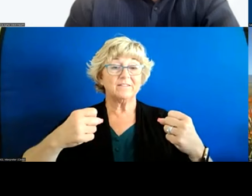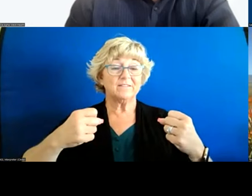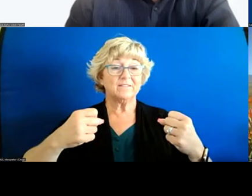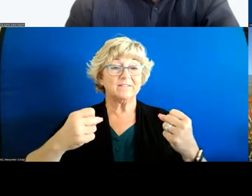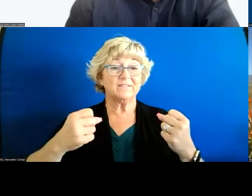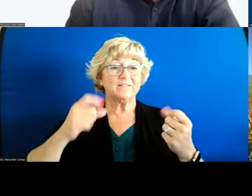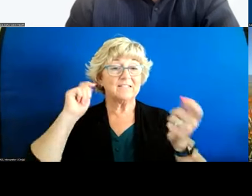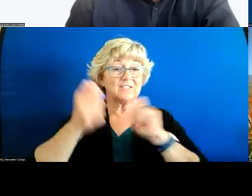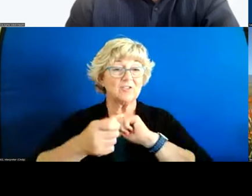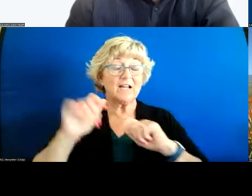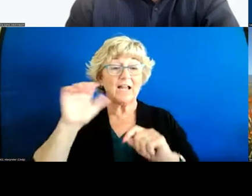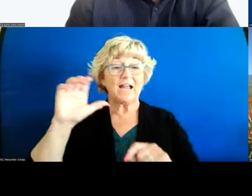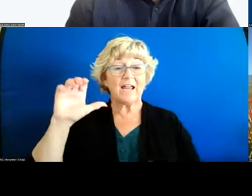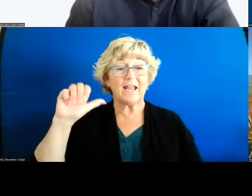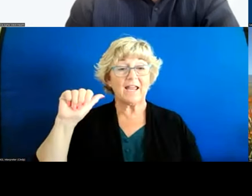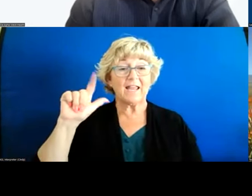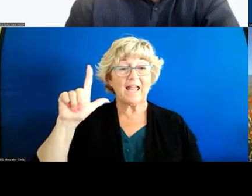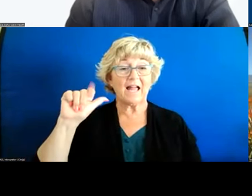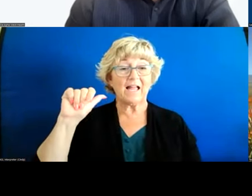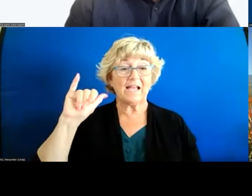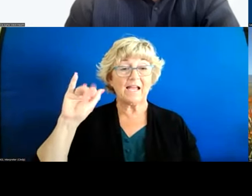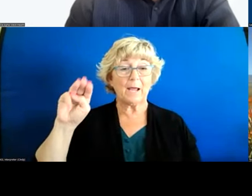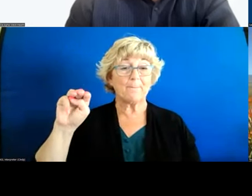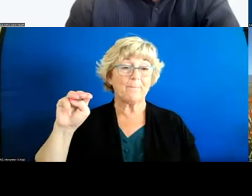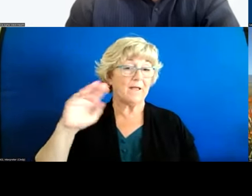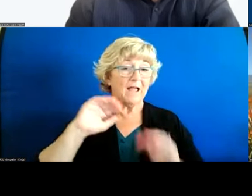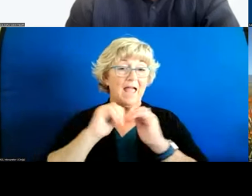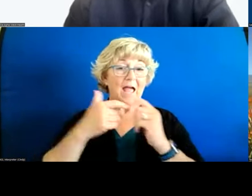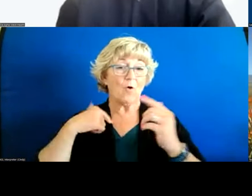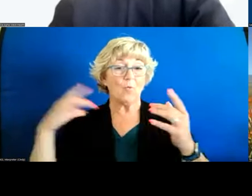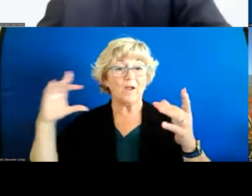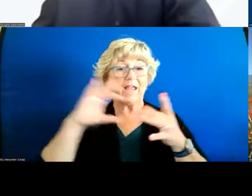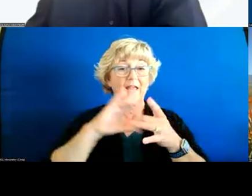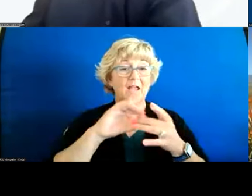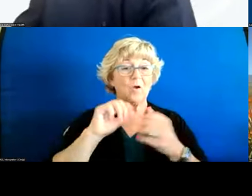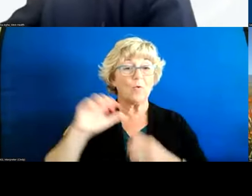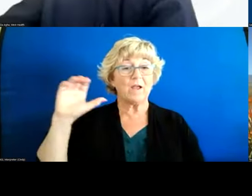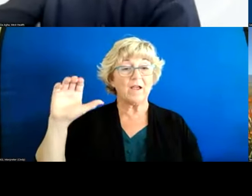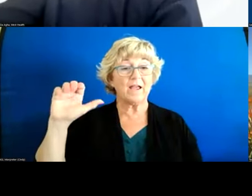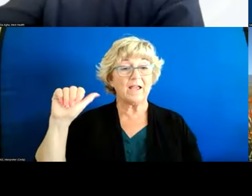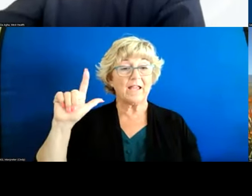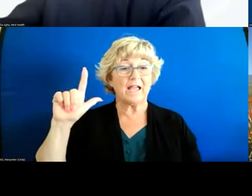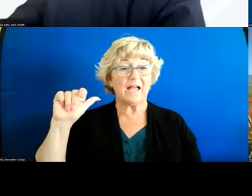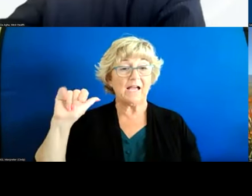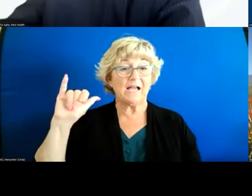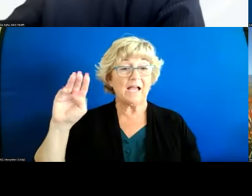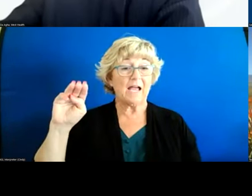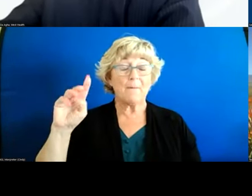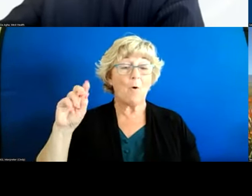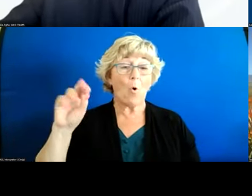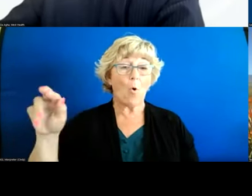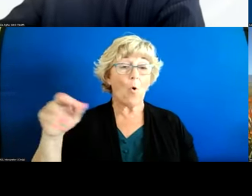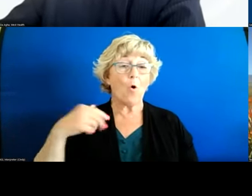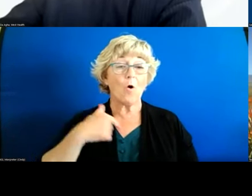mean cal aim is going through that whole process so i wonder how do we connect with cal aim because otherwise we're going to be focusing